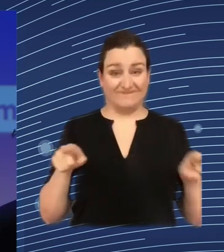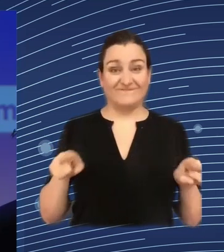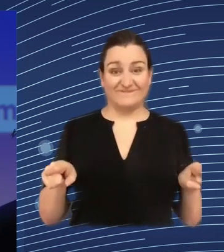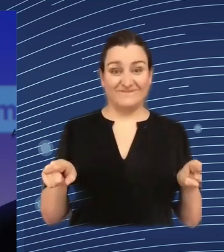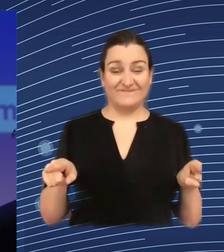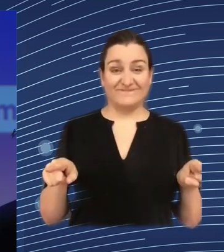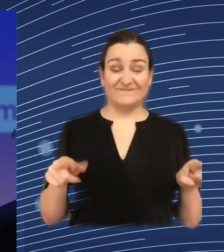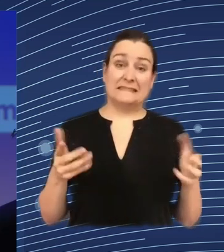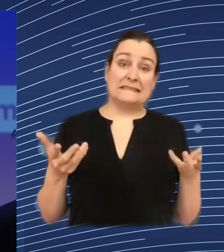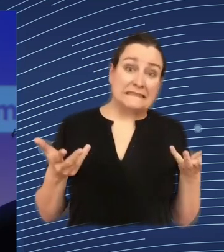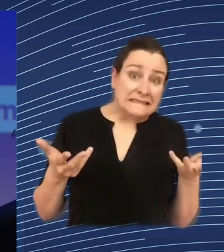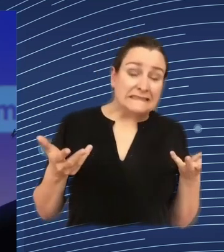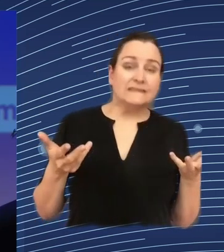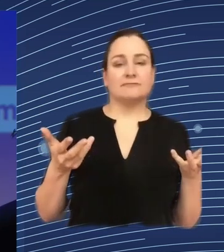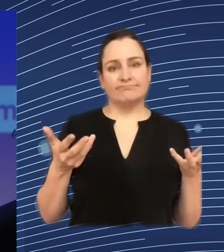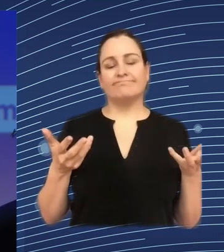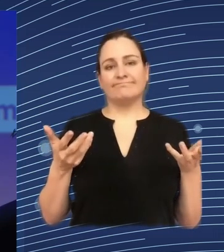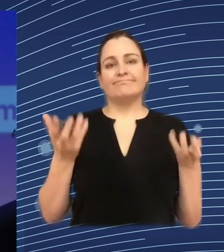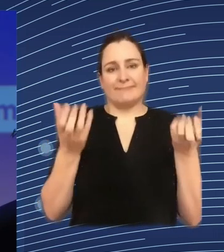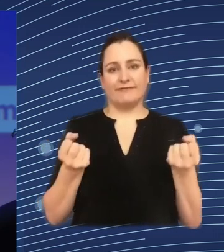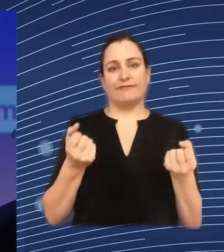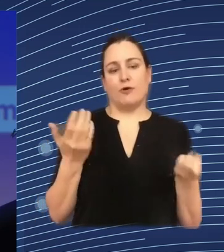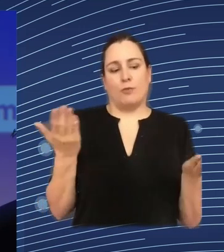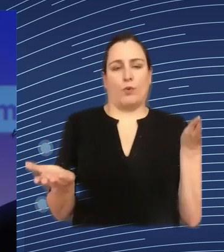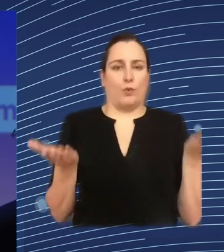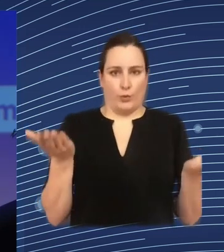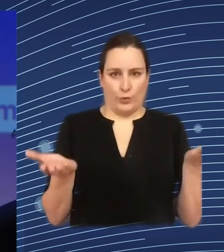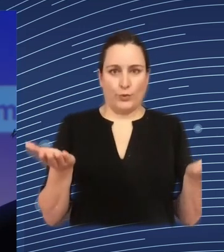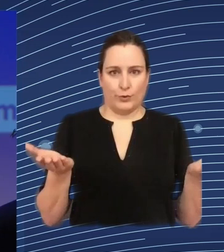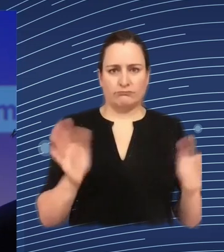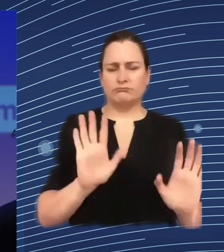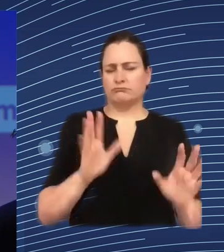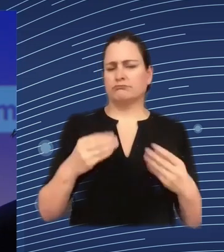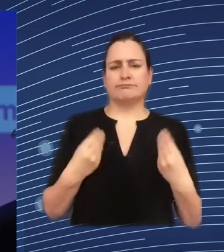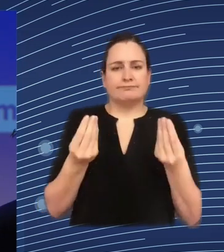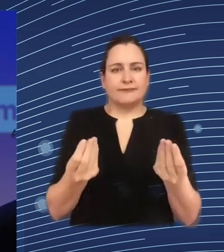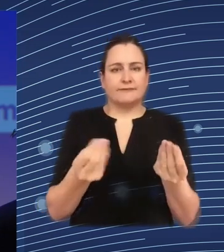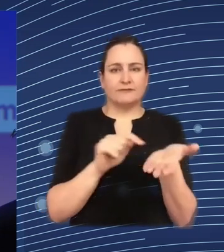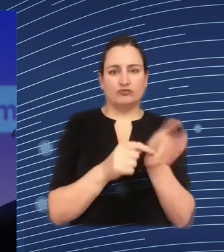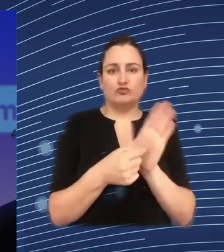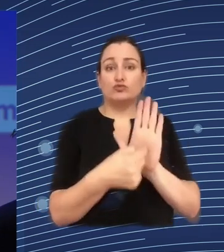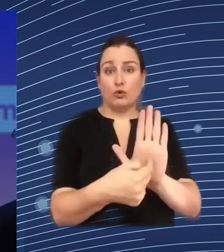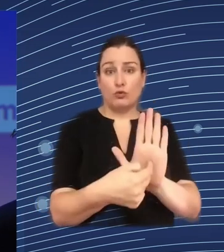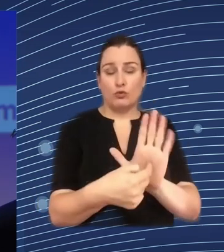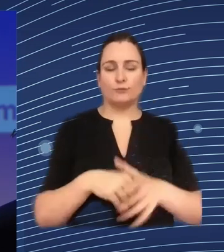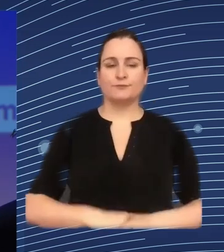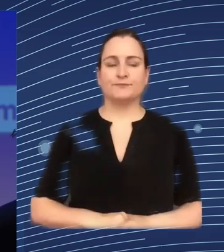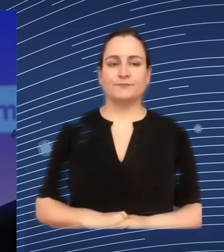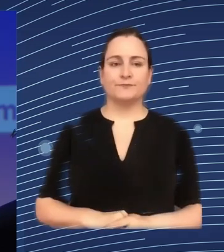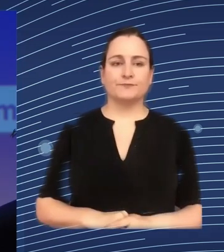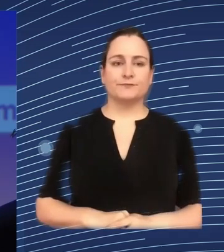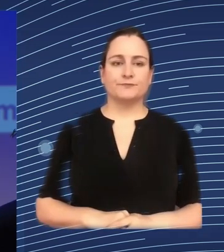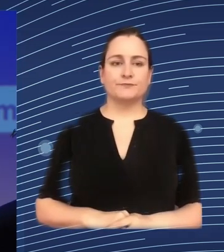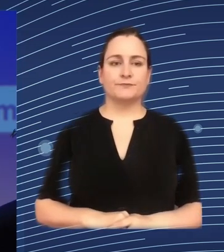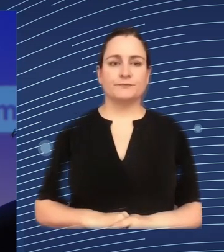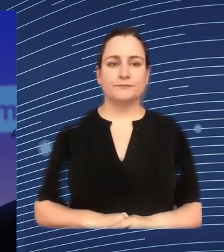an opportunity and let me give you a couple of examples of that for example for the